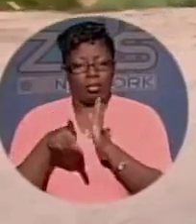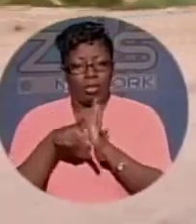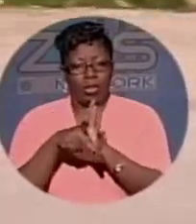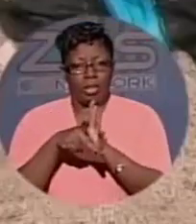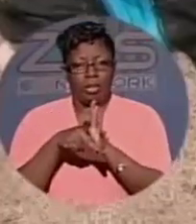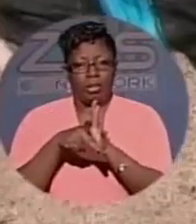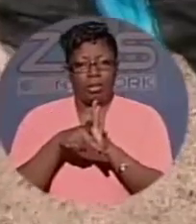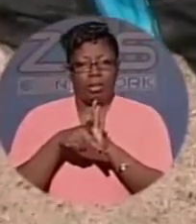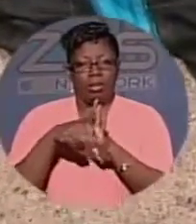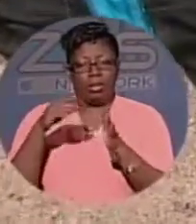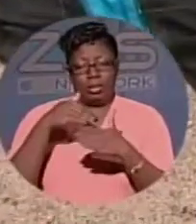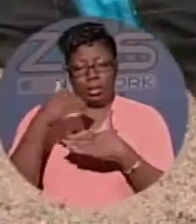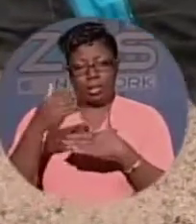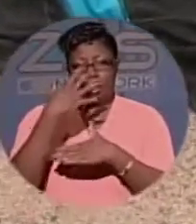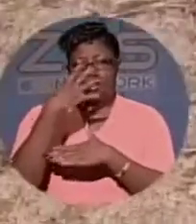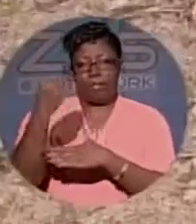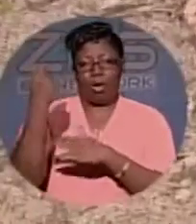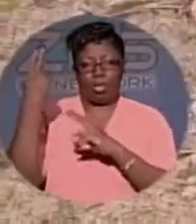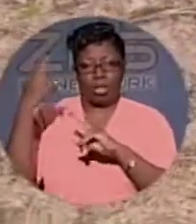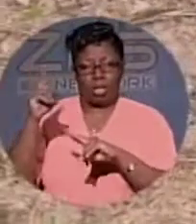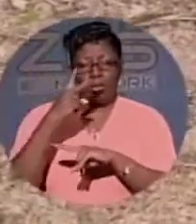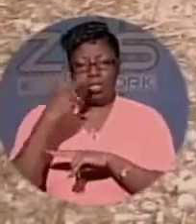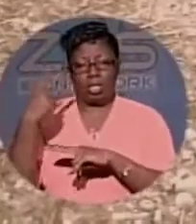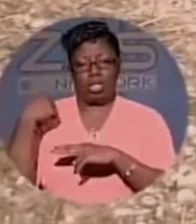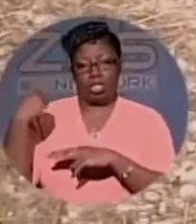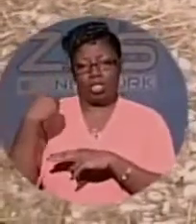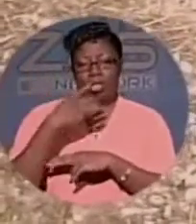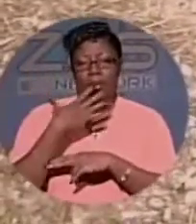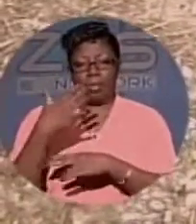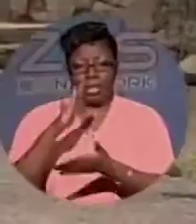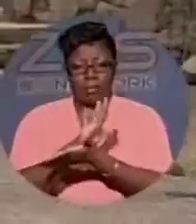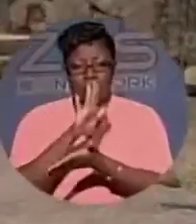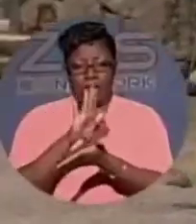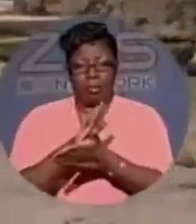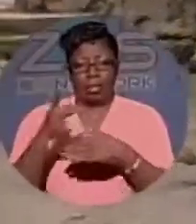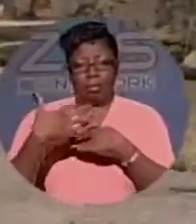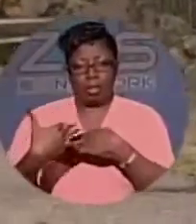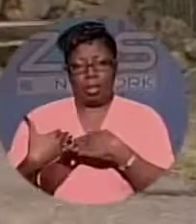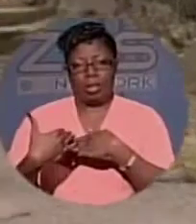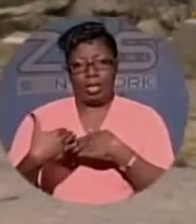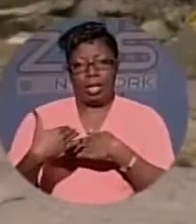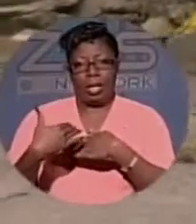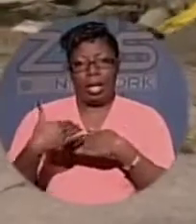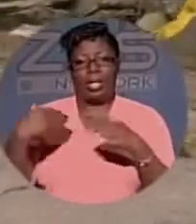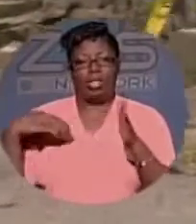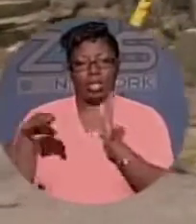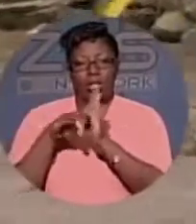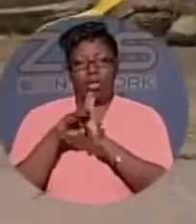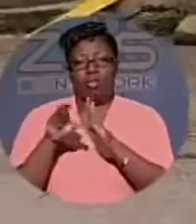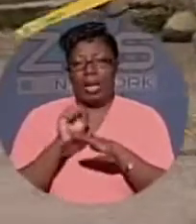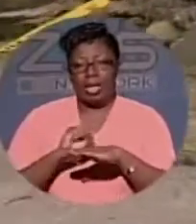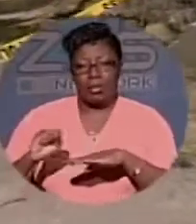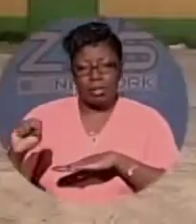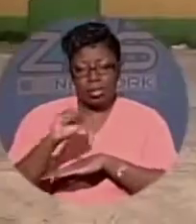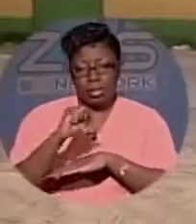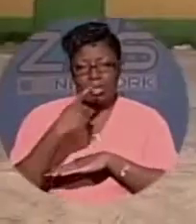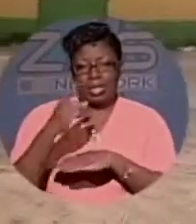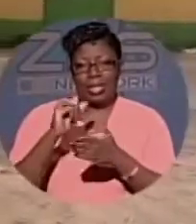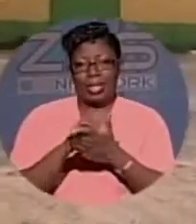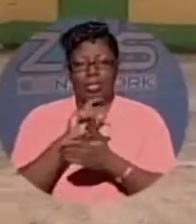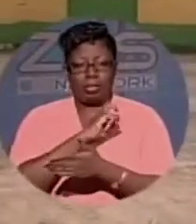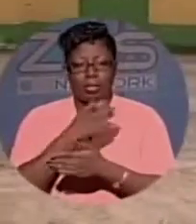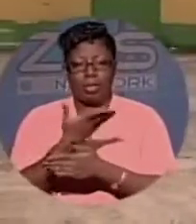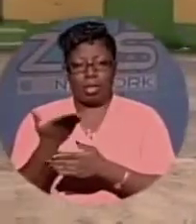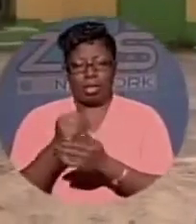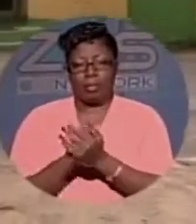in Fox Hill. We saw a shirt, a bloody paper, some blood on the road, and the crime scene tape, which was evidence that authorities were there. They